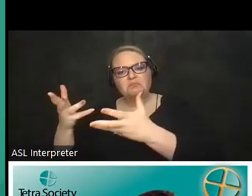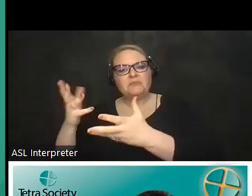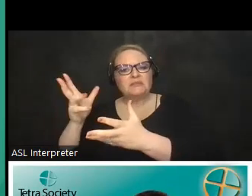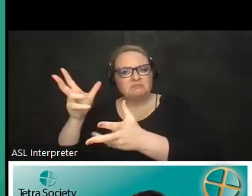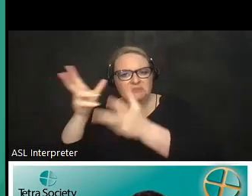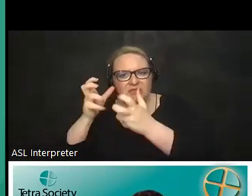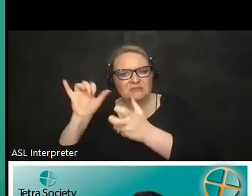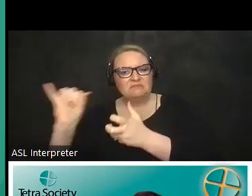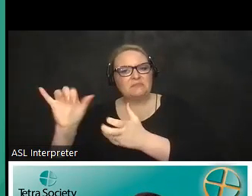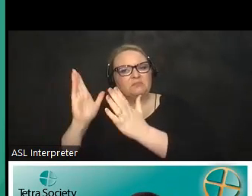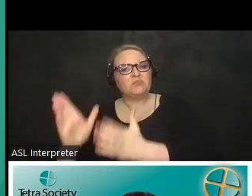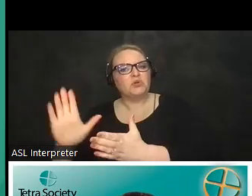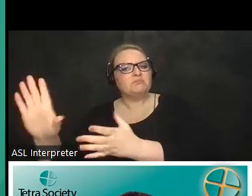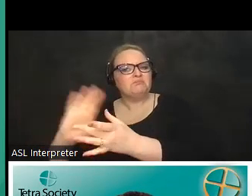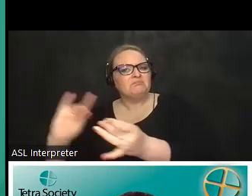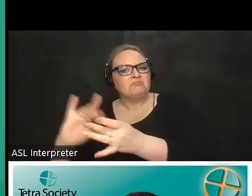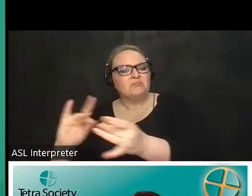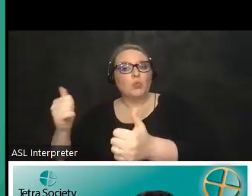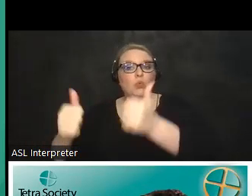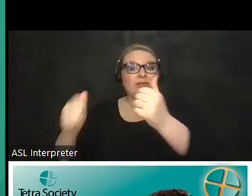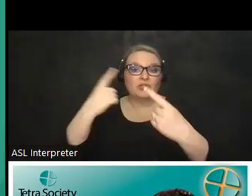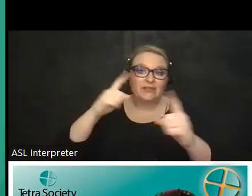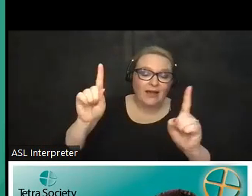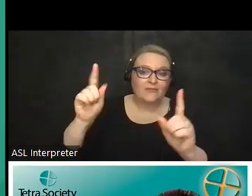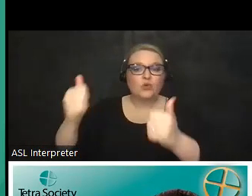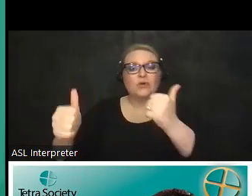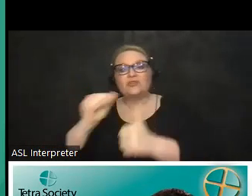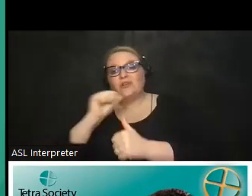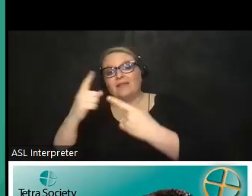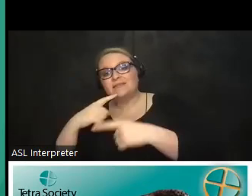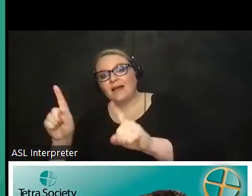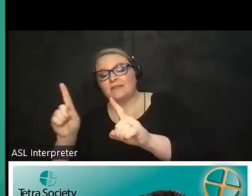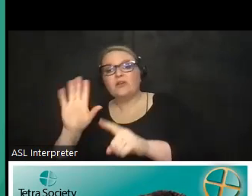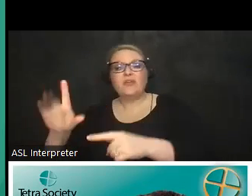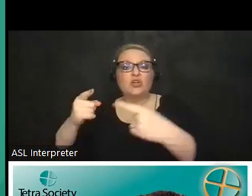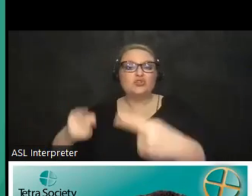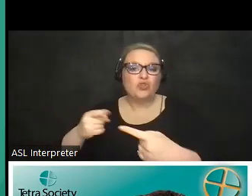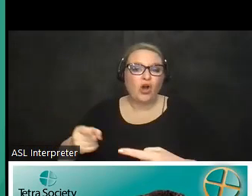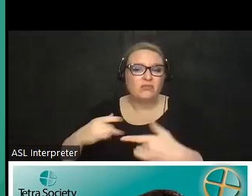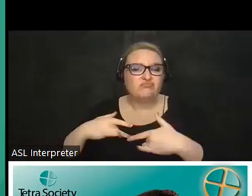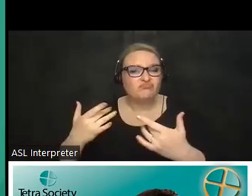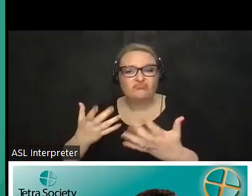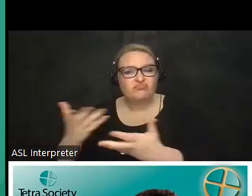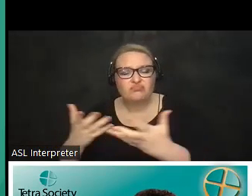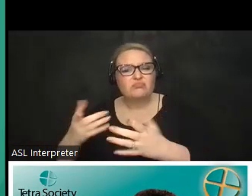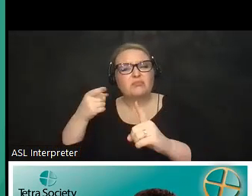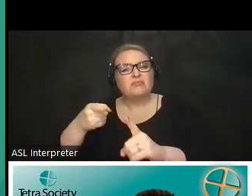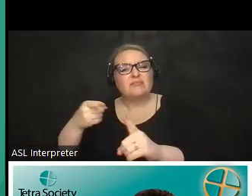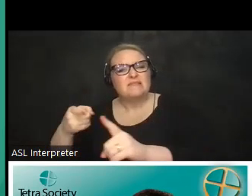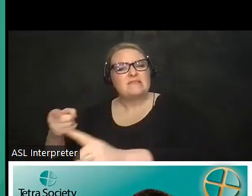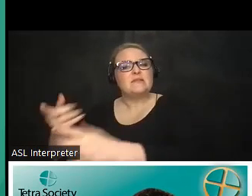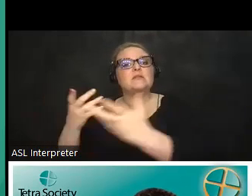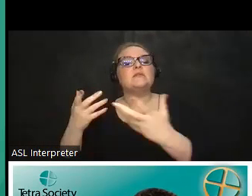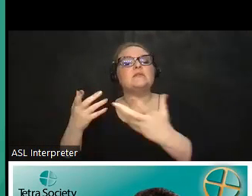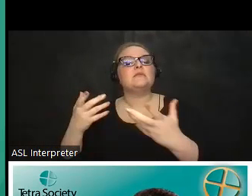say in terms of what has worked in the past where there are difficulty uh where's the pain points and that may you know